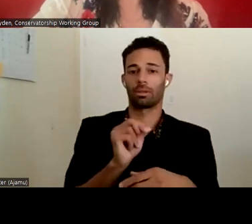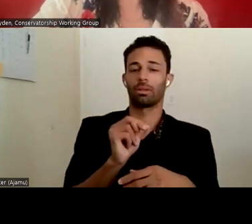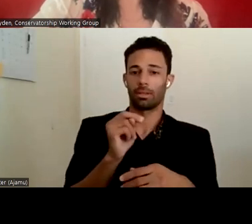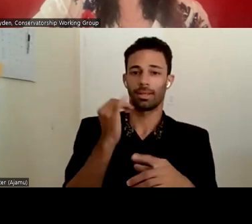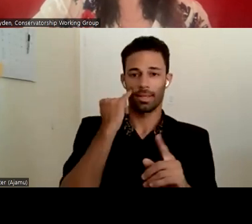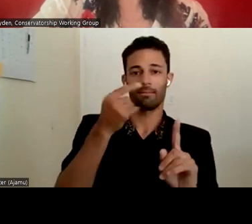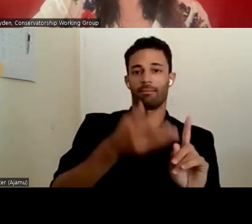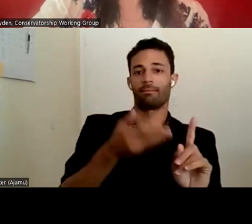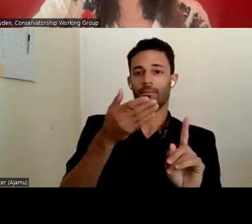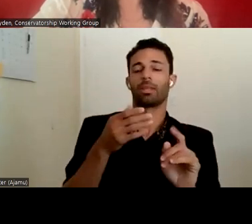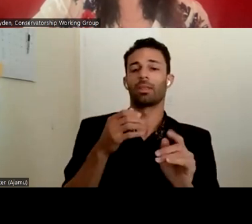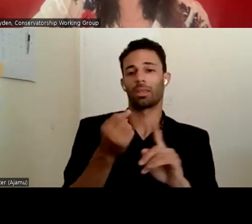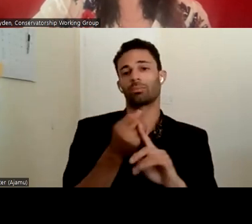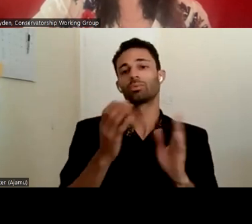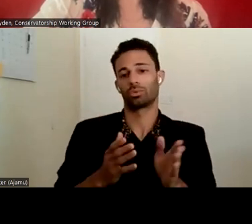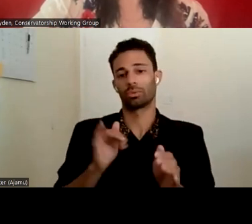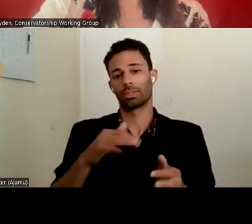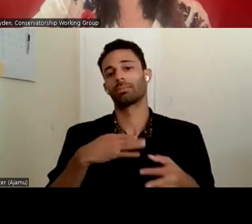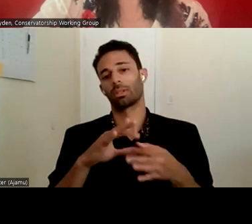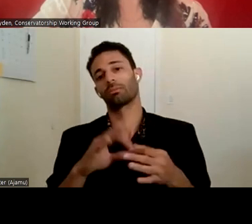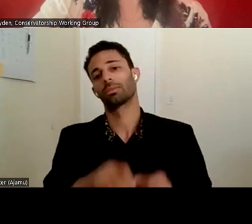And that is my comment about it.